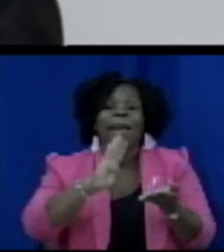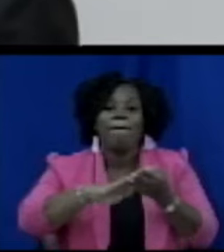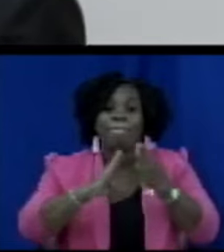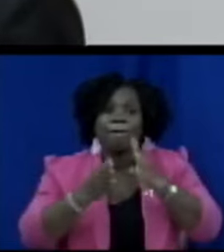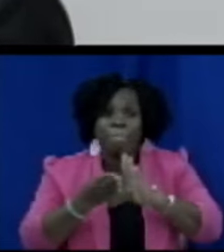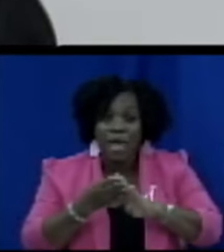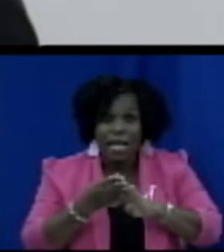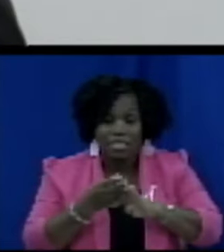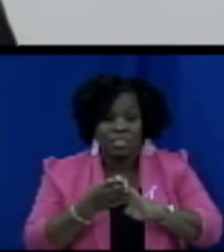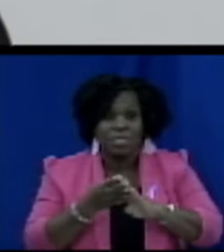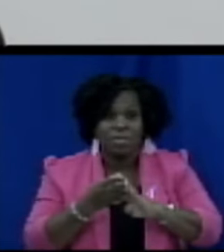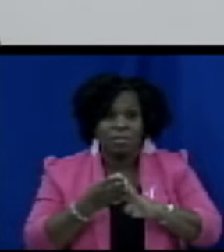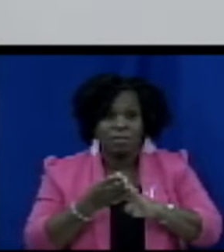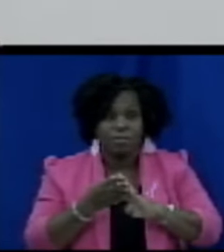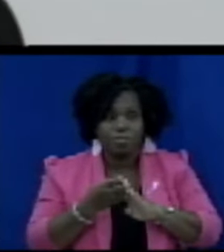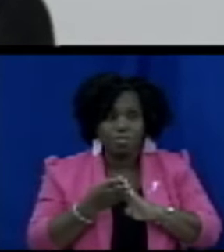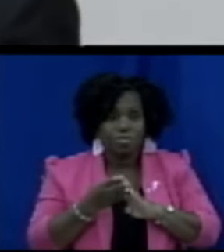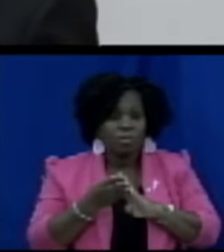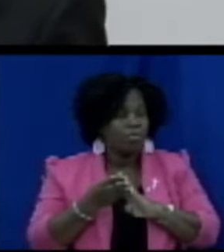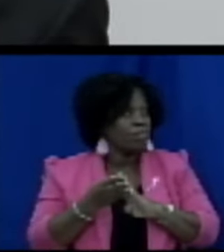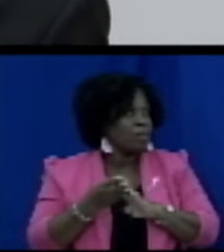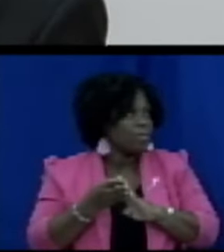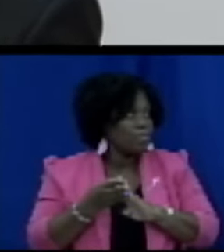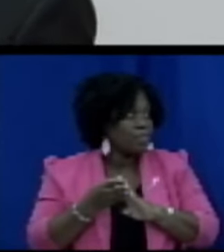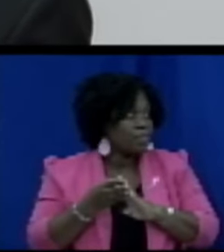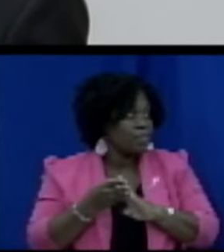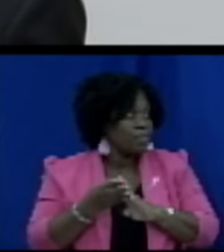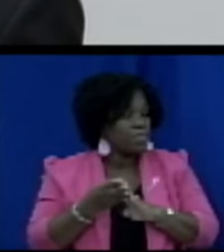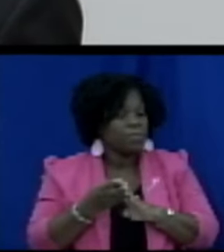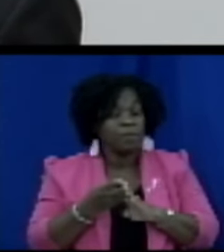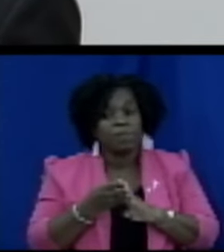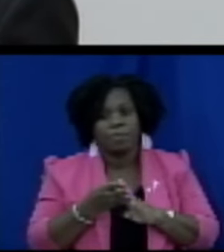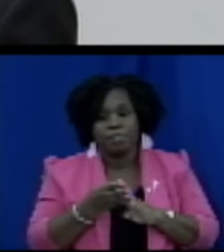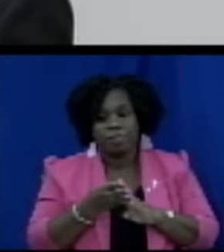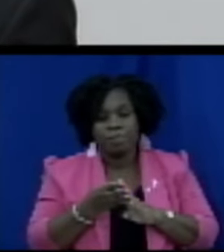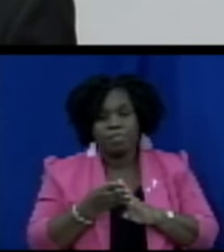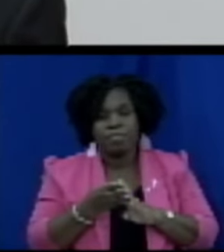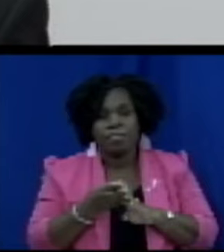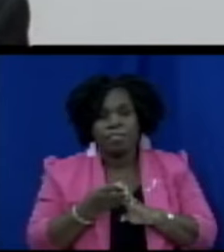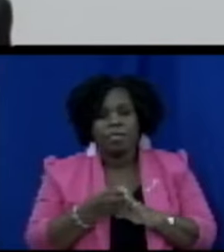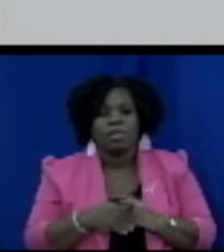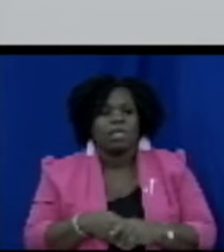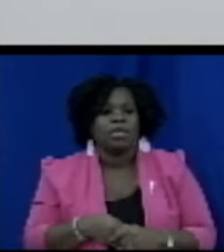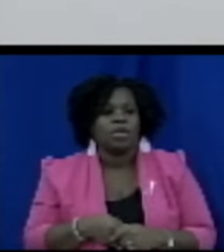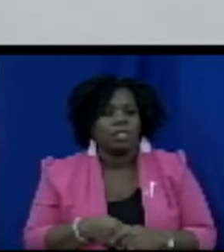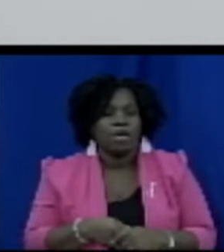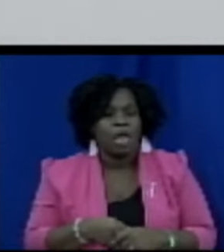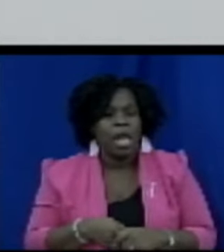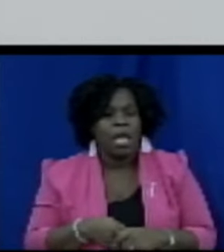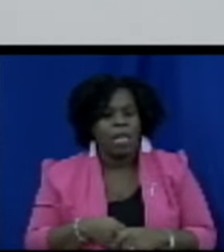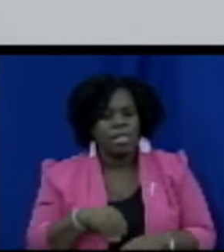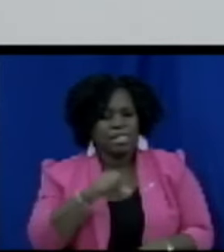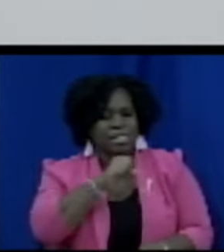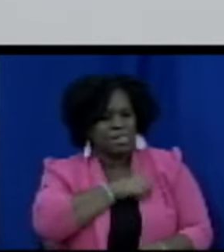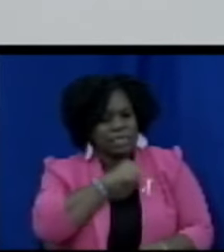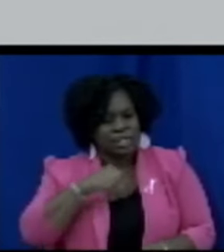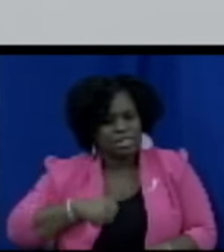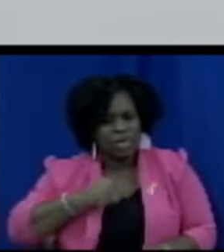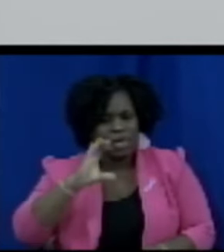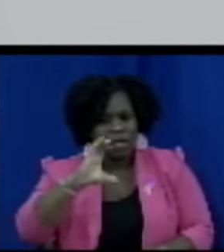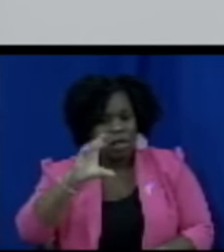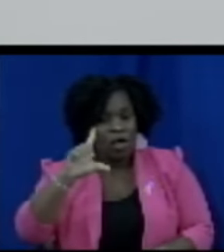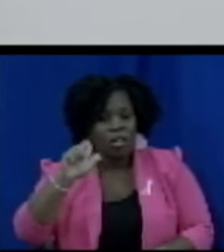because I think the senator minister made mention of the price changes